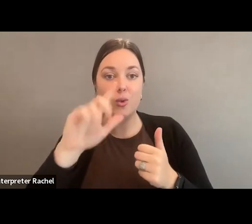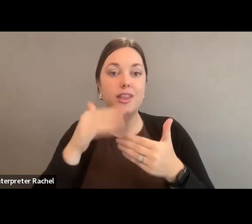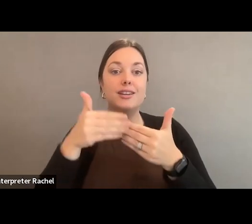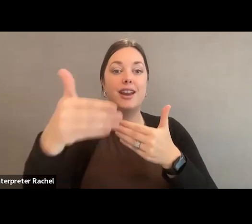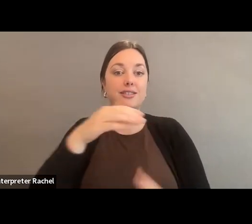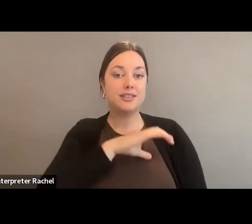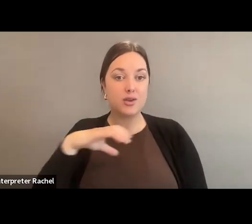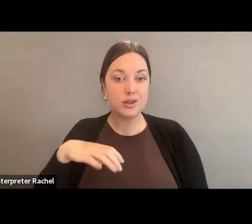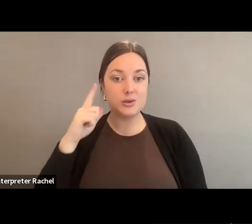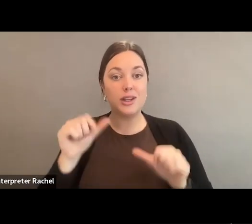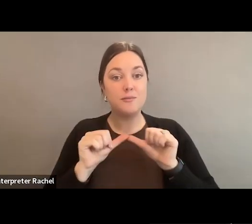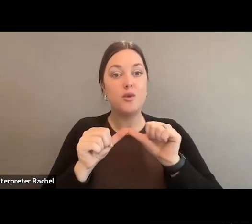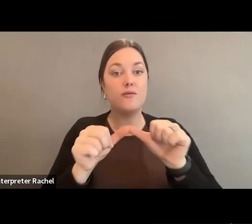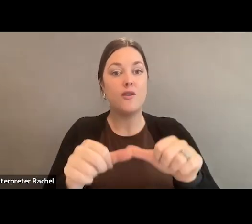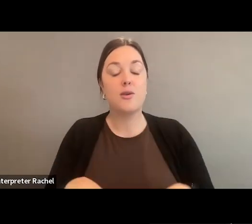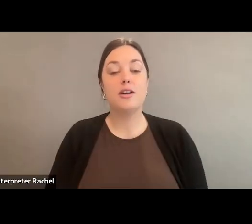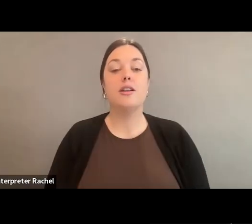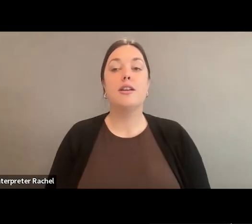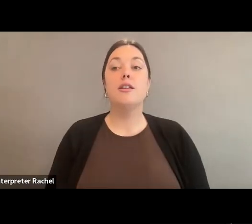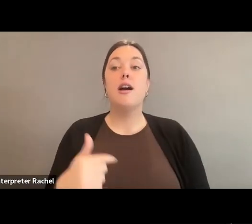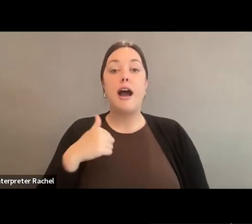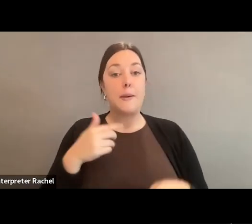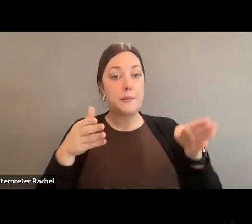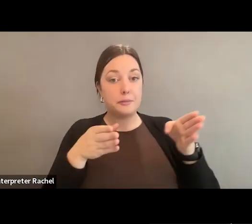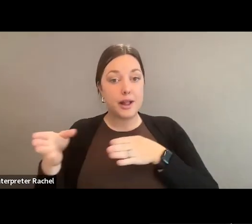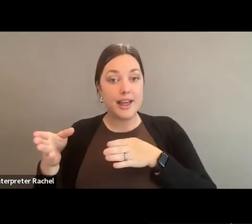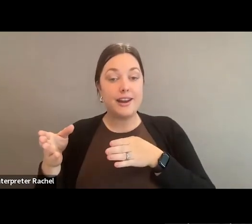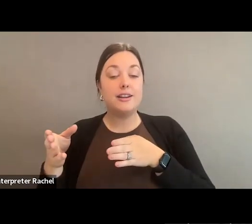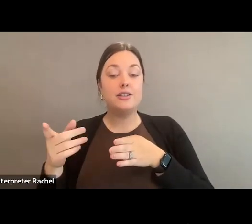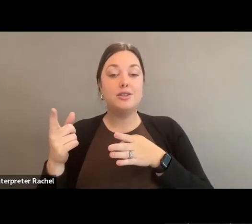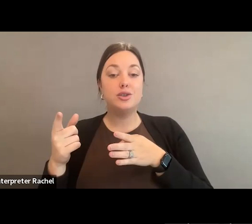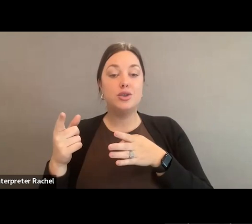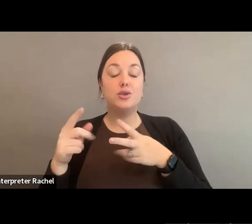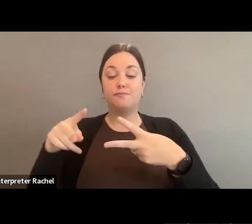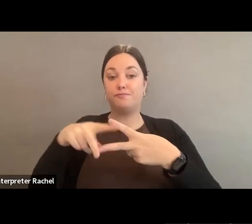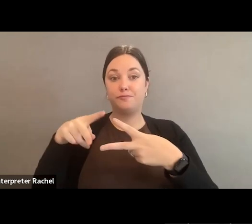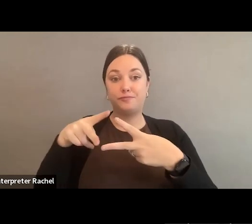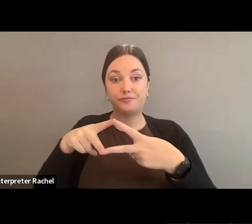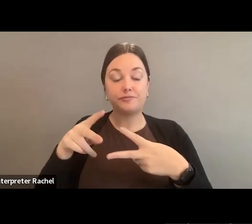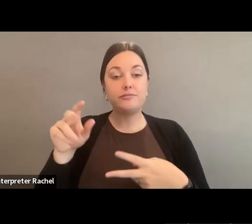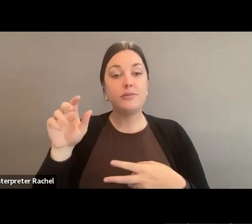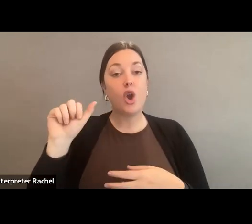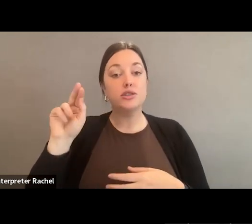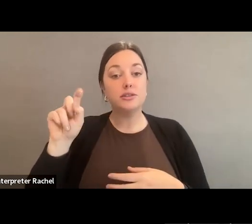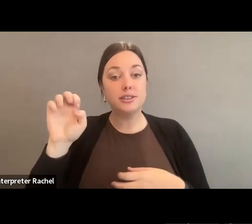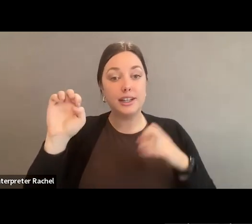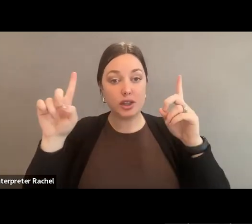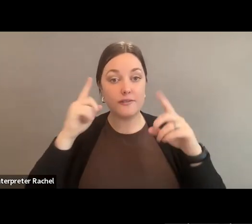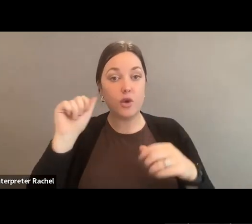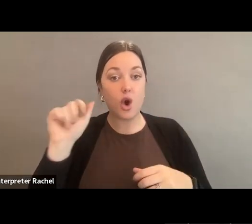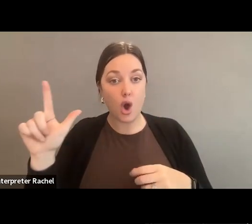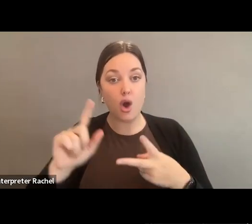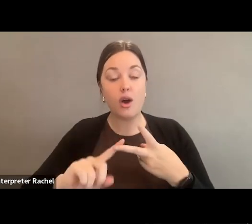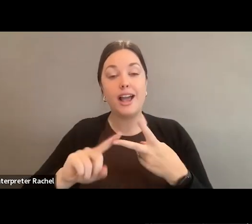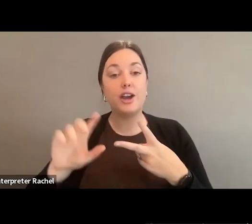we move forward. I know I'm planning on making the Creative Act and the Arts Education for All Act bipartisan pieces of